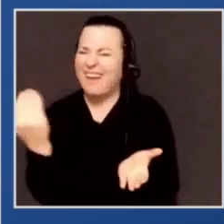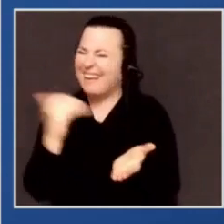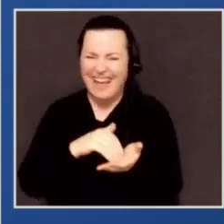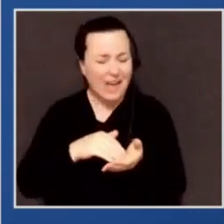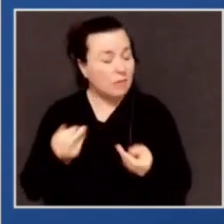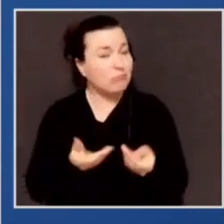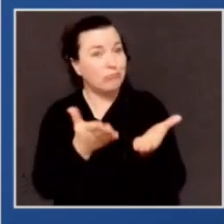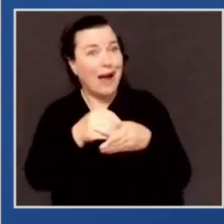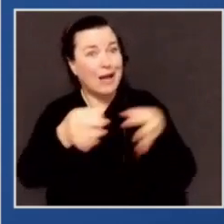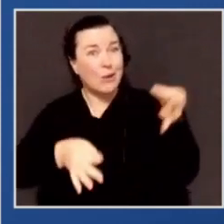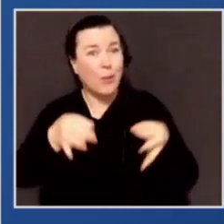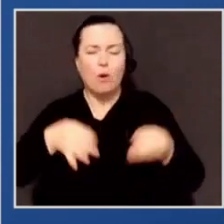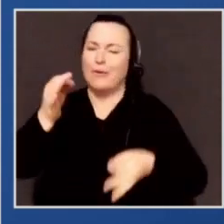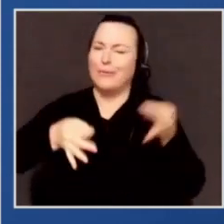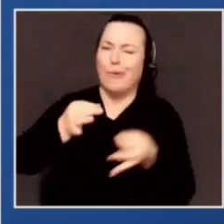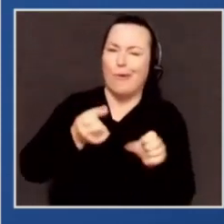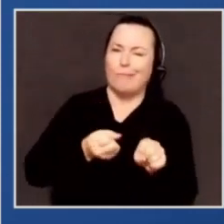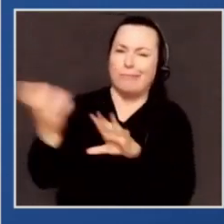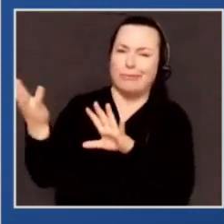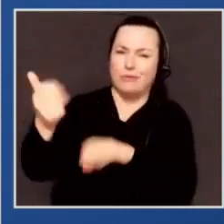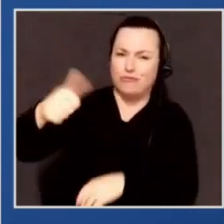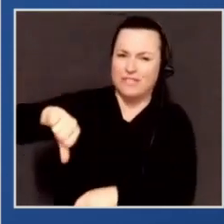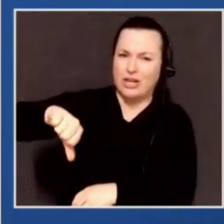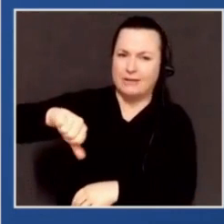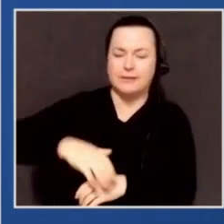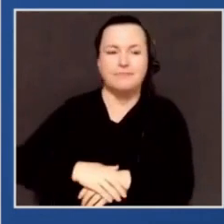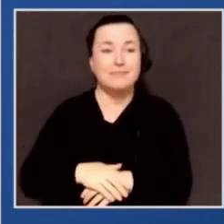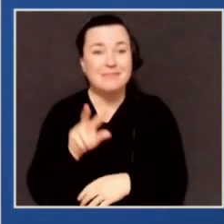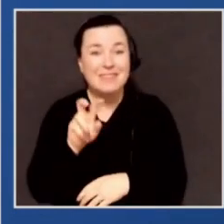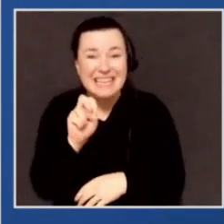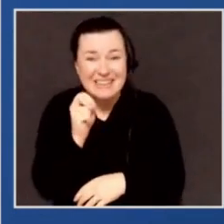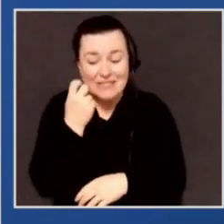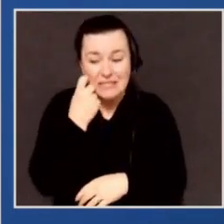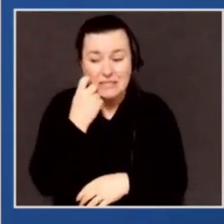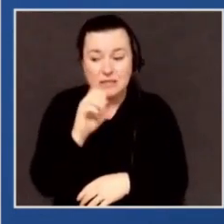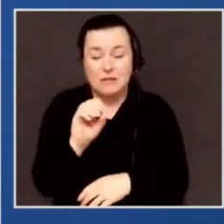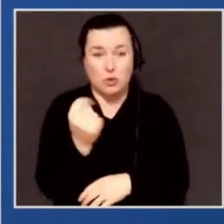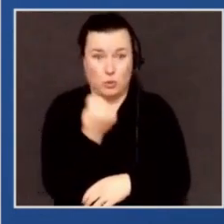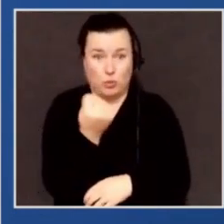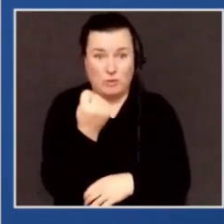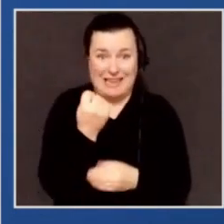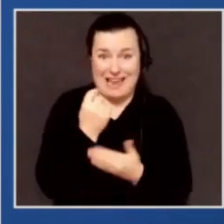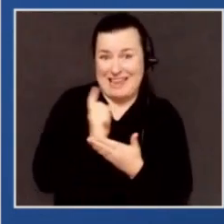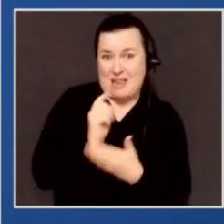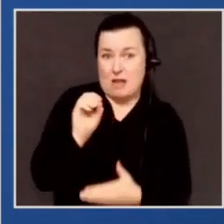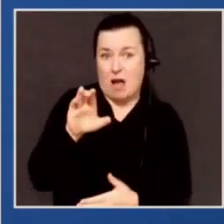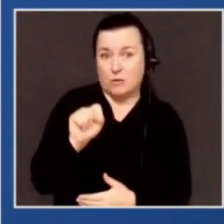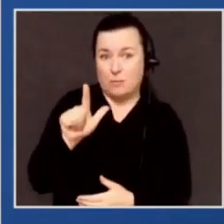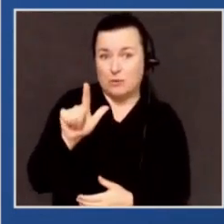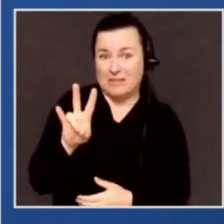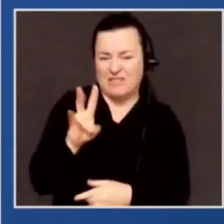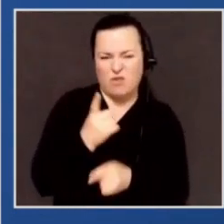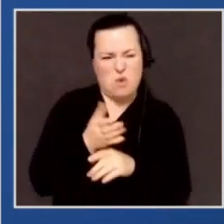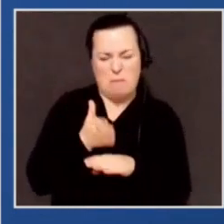rejected. And even this last Tuesday, or excuse me, on Tuesday, October 27th, shortly before the